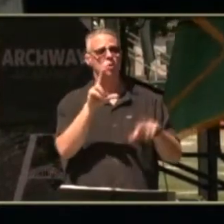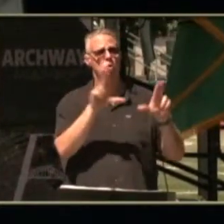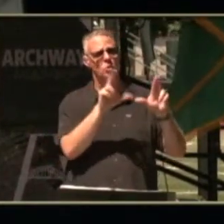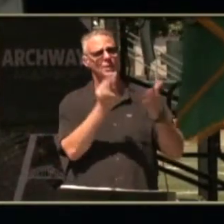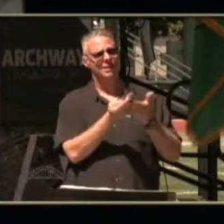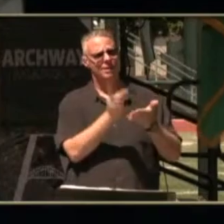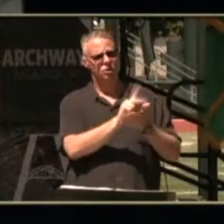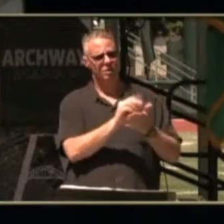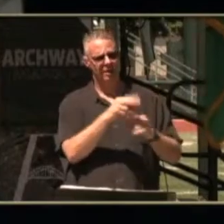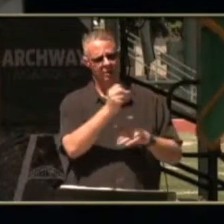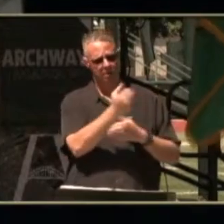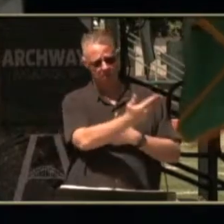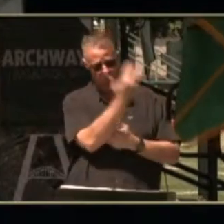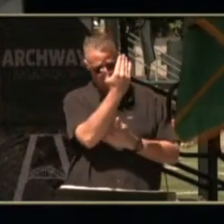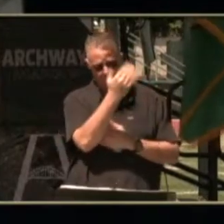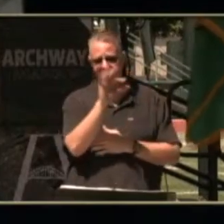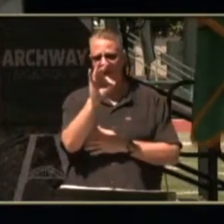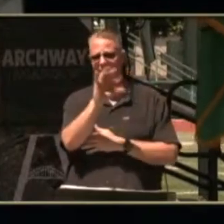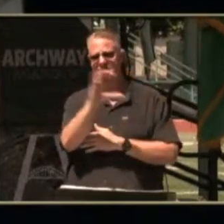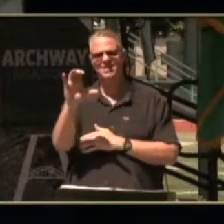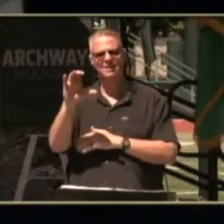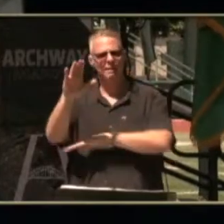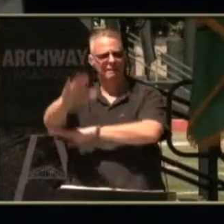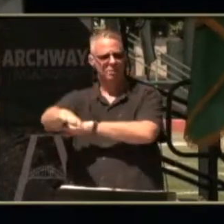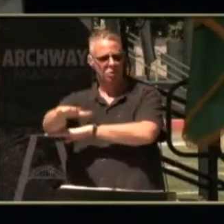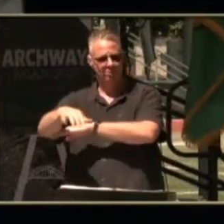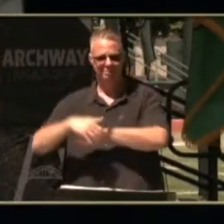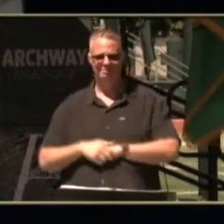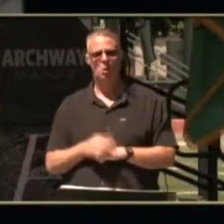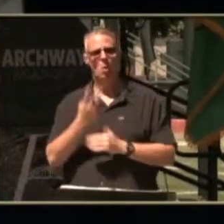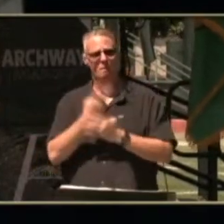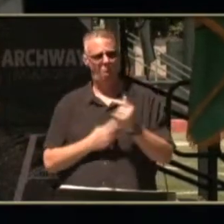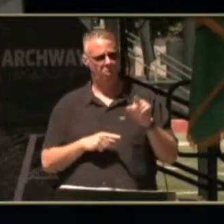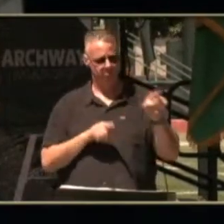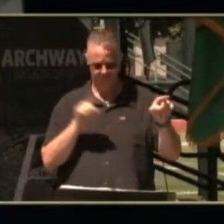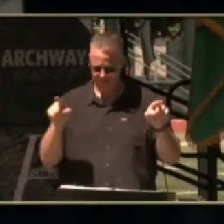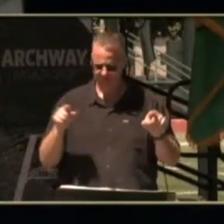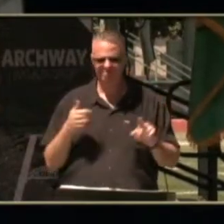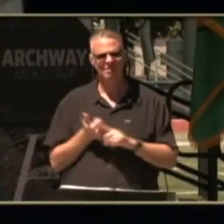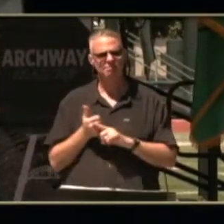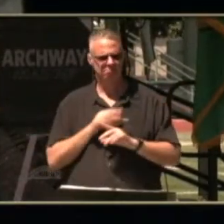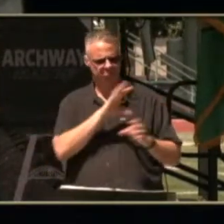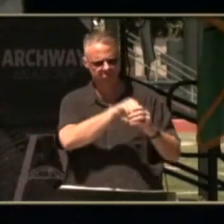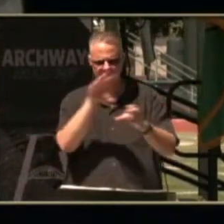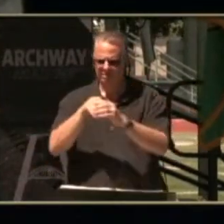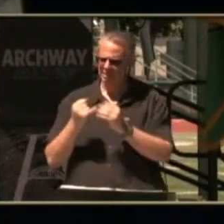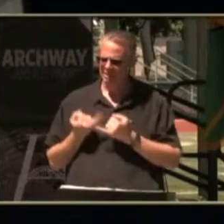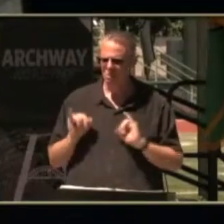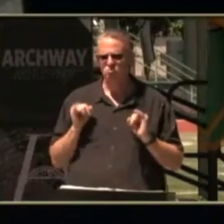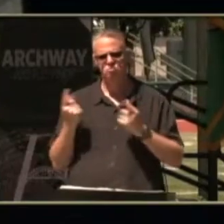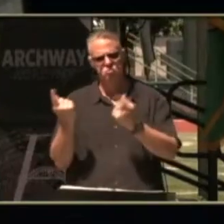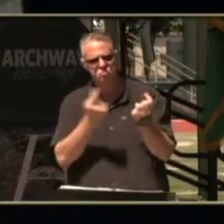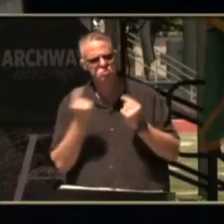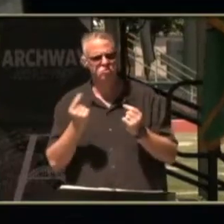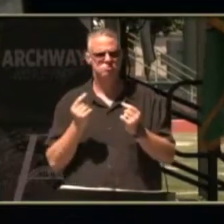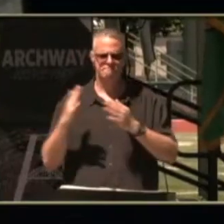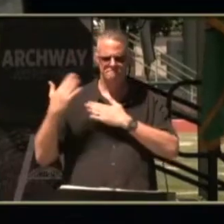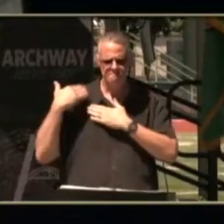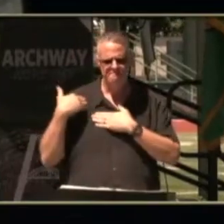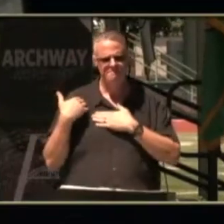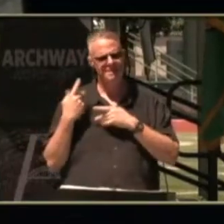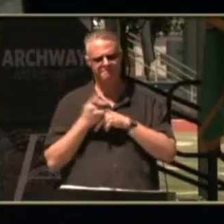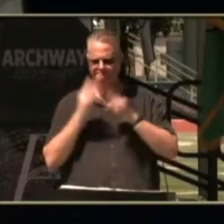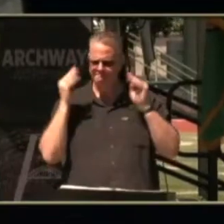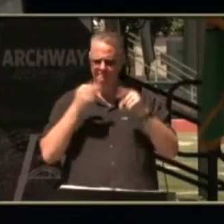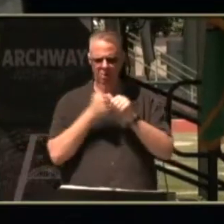and first in berg community center in the afternoon at both work sites oleg was independent completing a variety of tasks and keeping himself